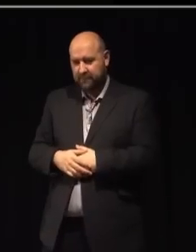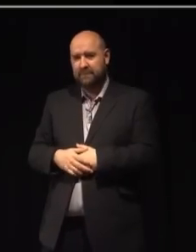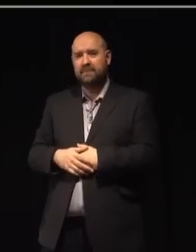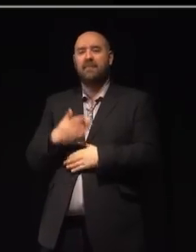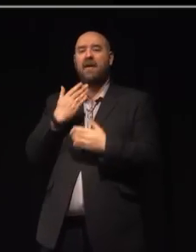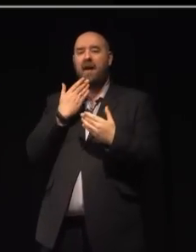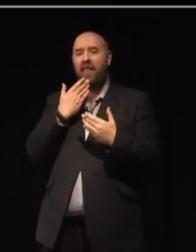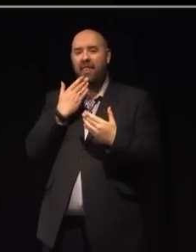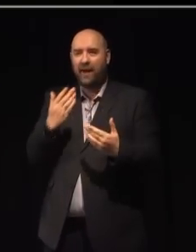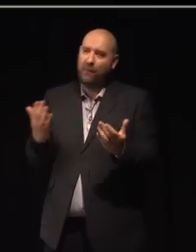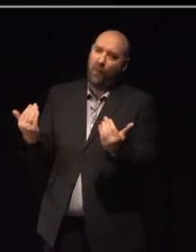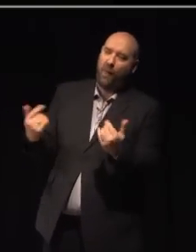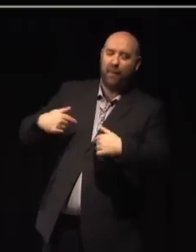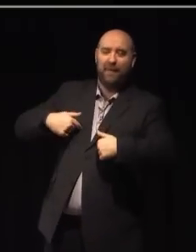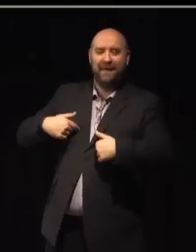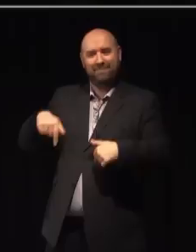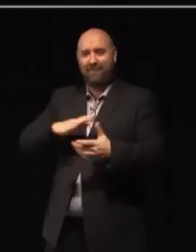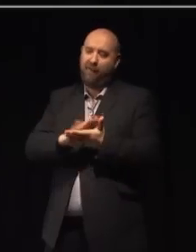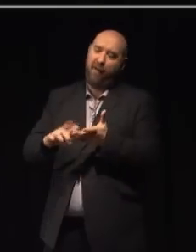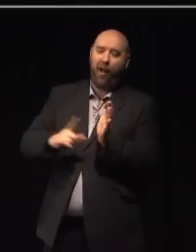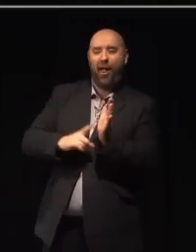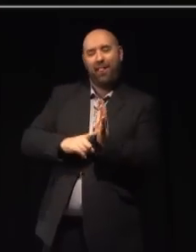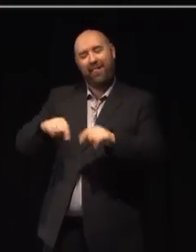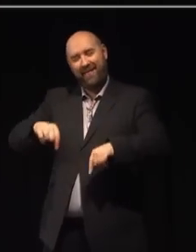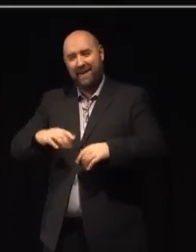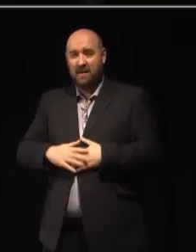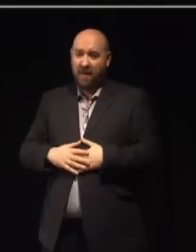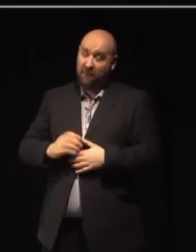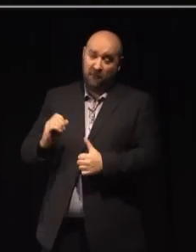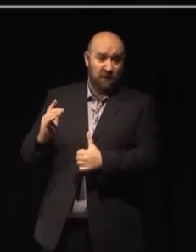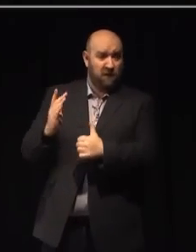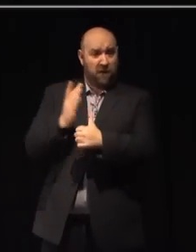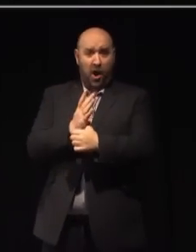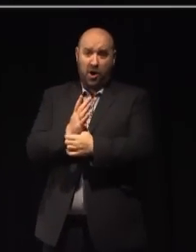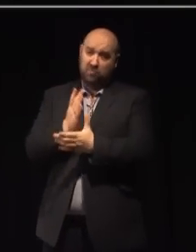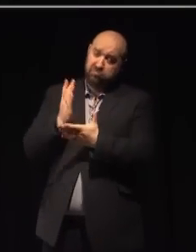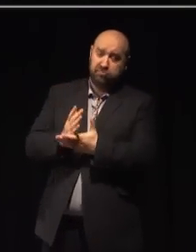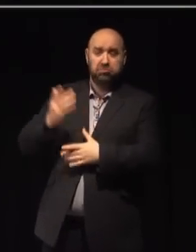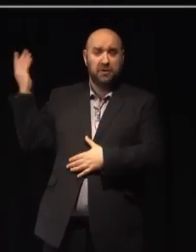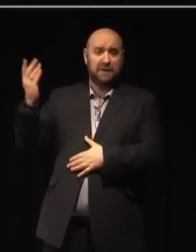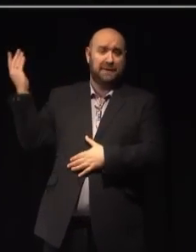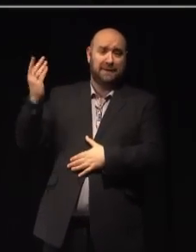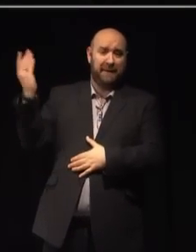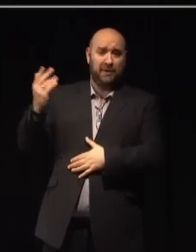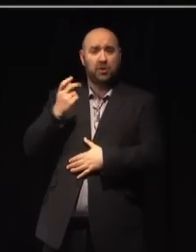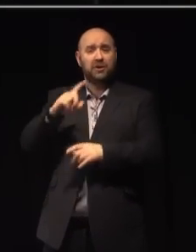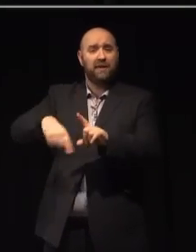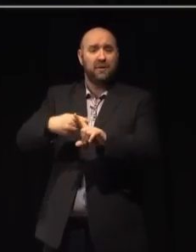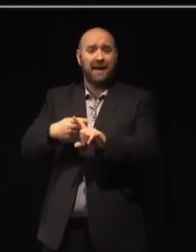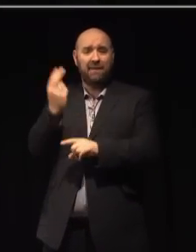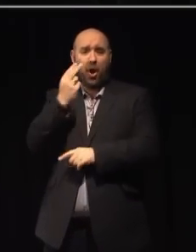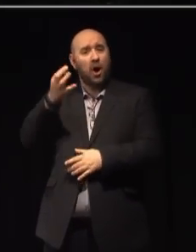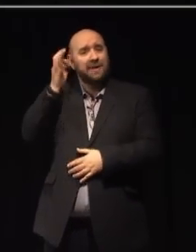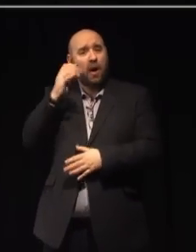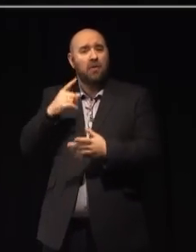Thank you for welcoming me to Hull. This is my first major speech as Chief Executive of Arts Council England, and I'm delighted